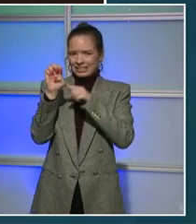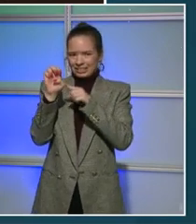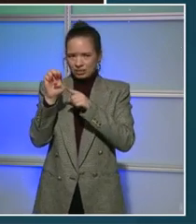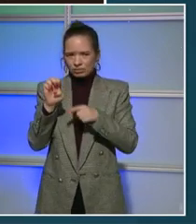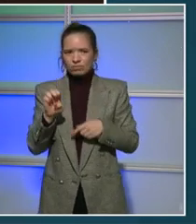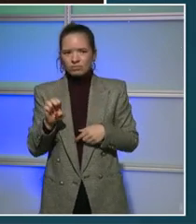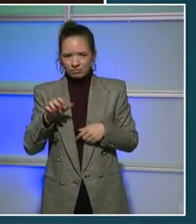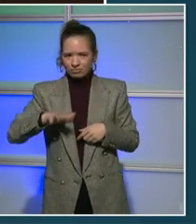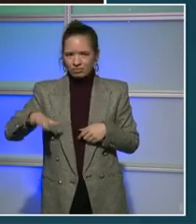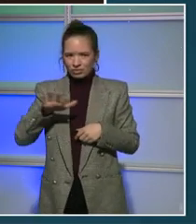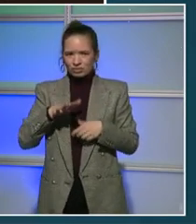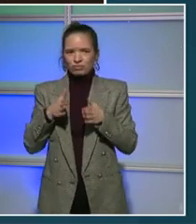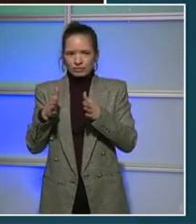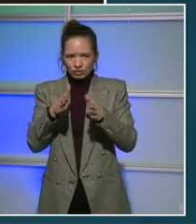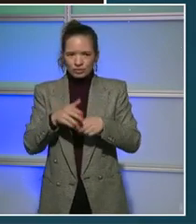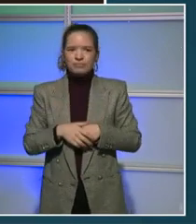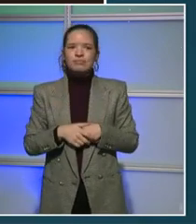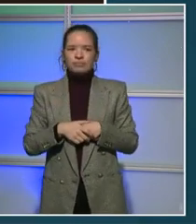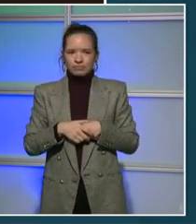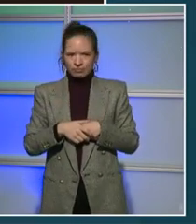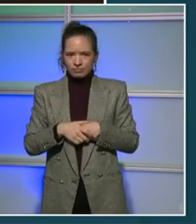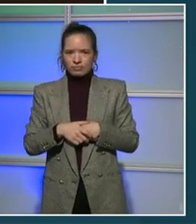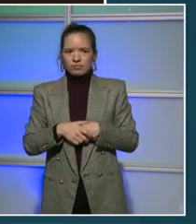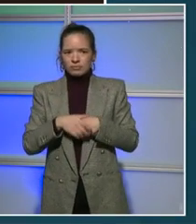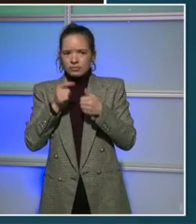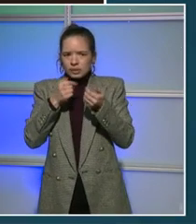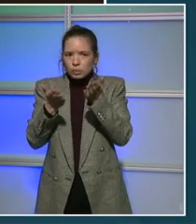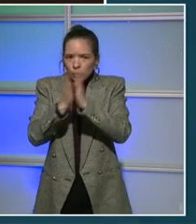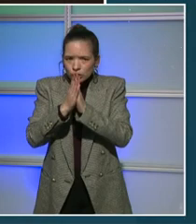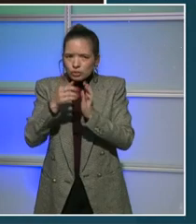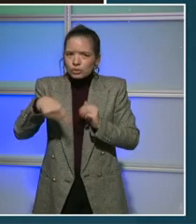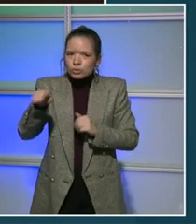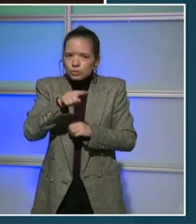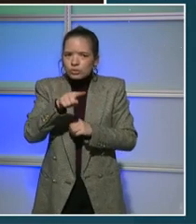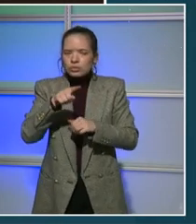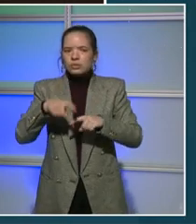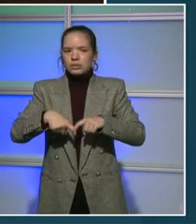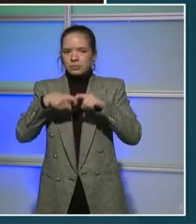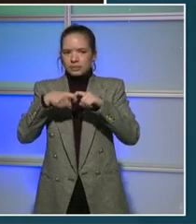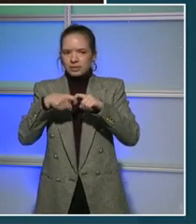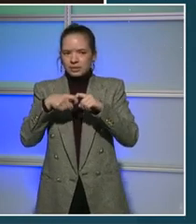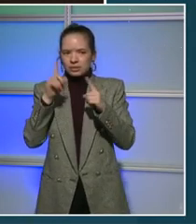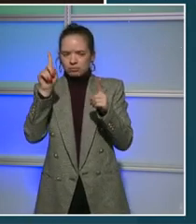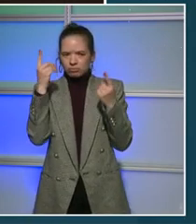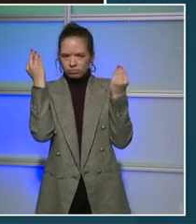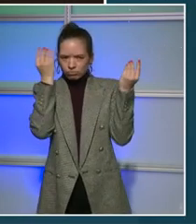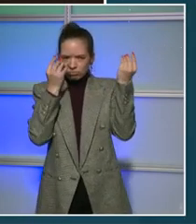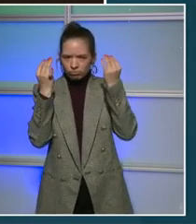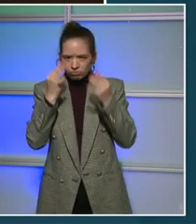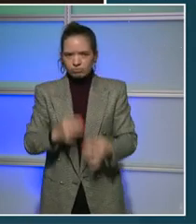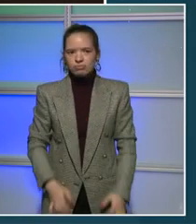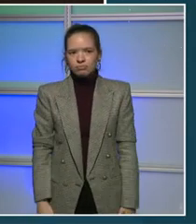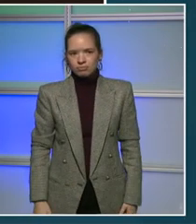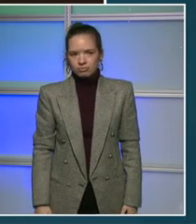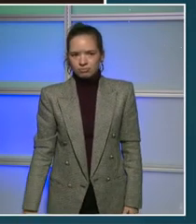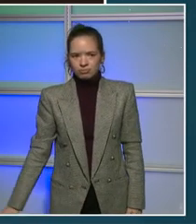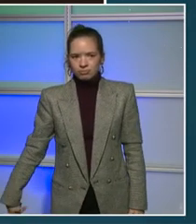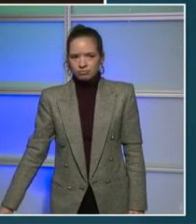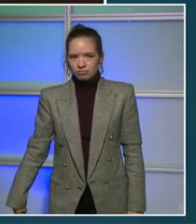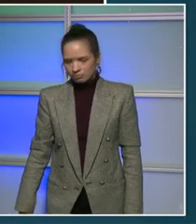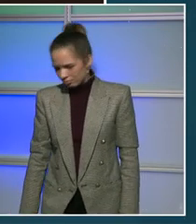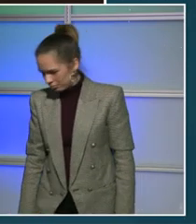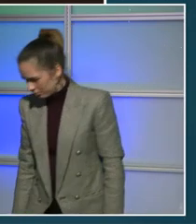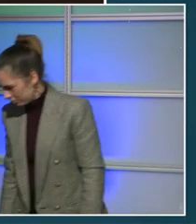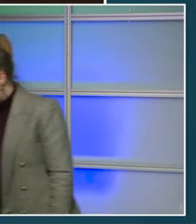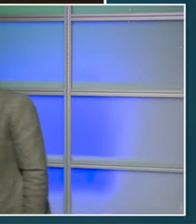live, will stop and examine your conscience as you consider this budget proposal, recognizing that every D.C. resident, regardless